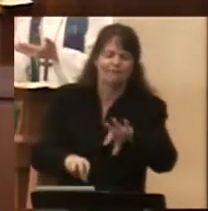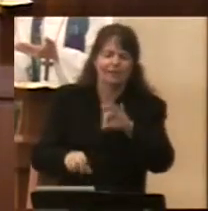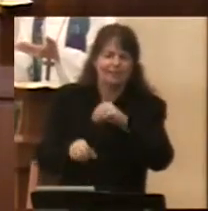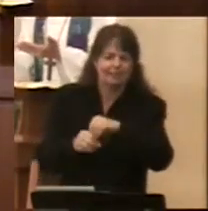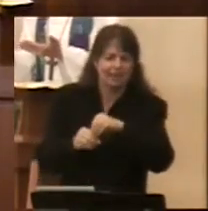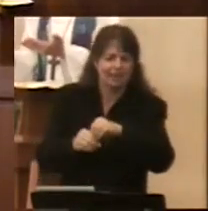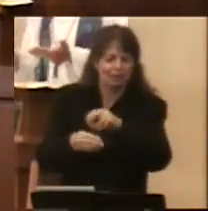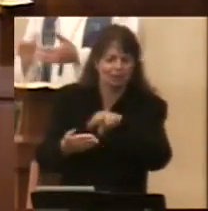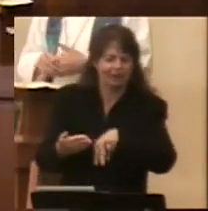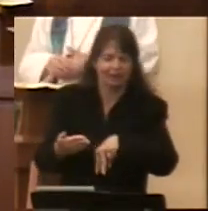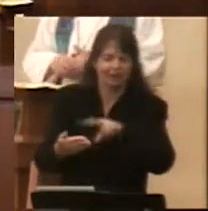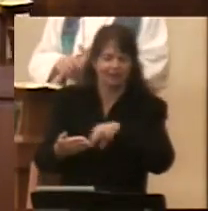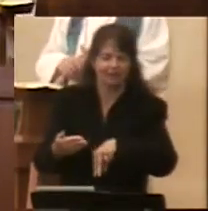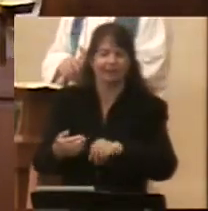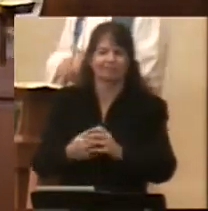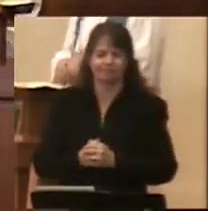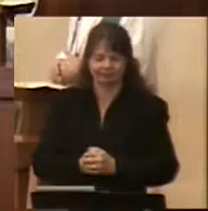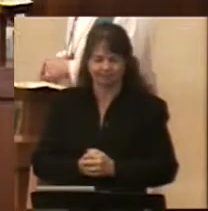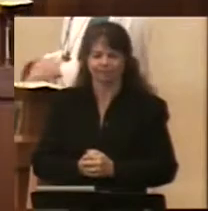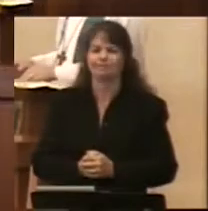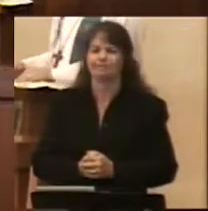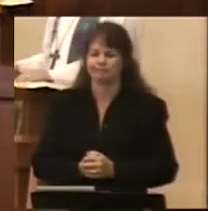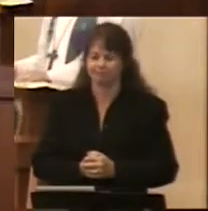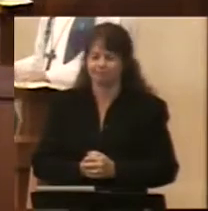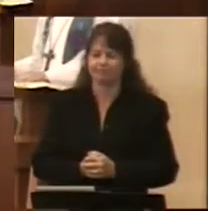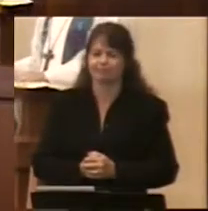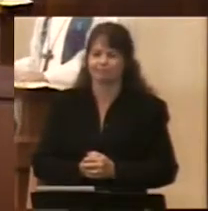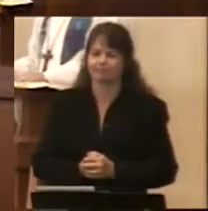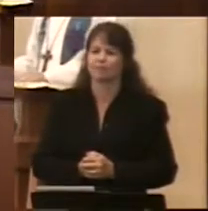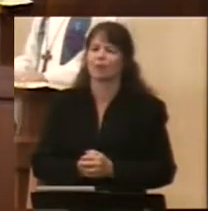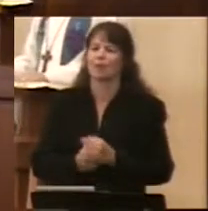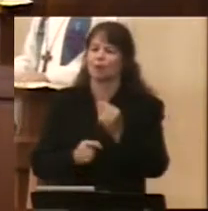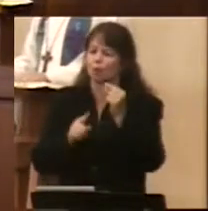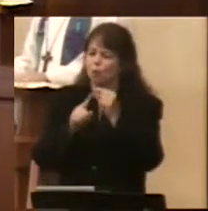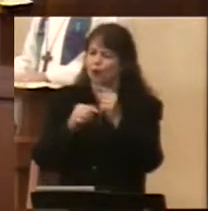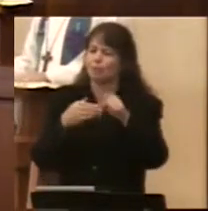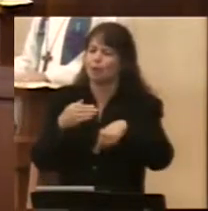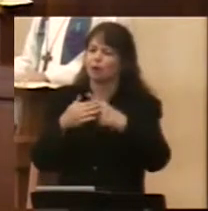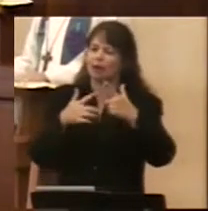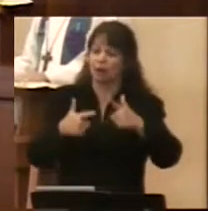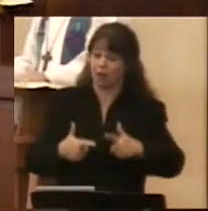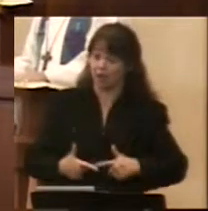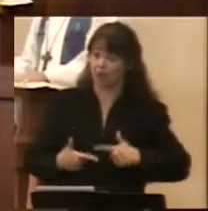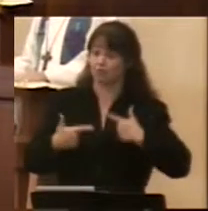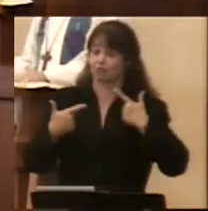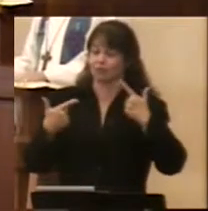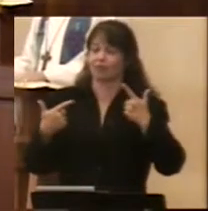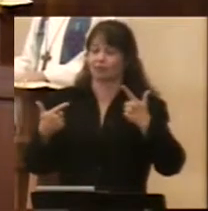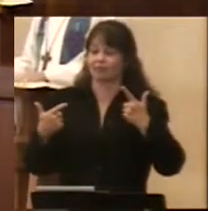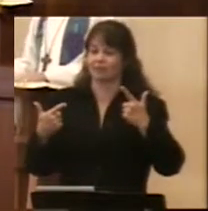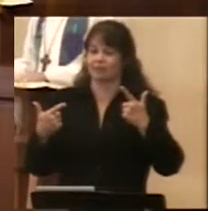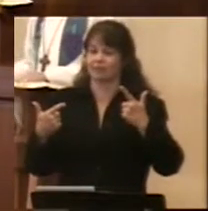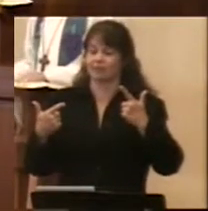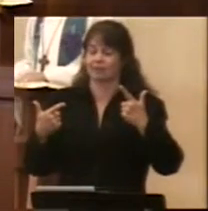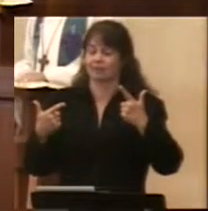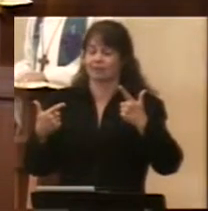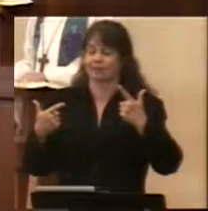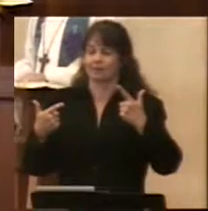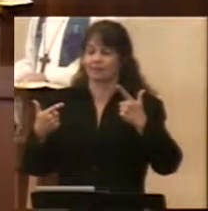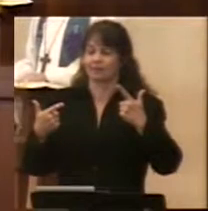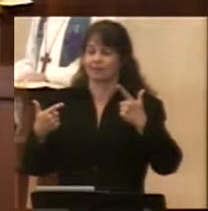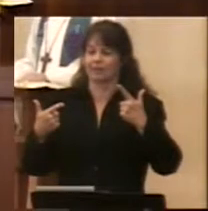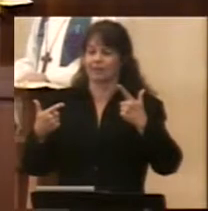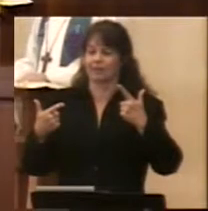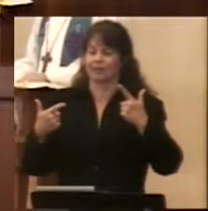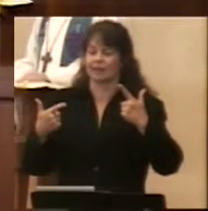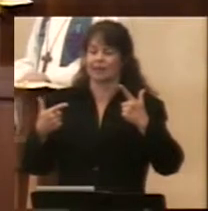here that Ecclesiastes gives to us. A word about life outside of the promise